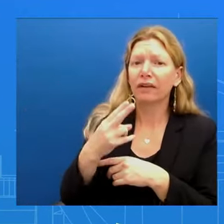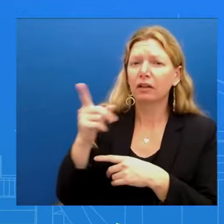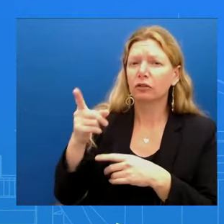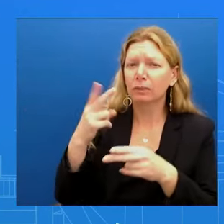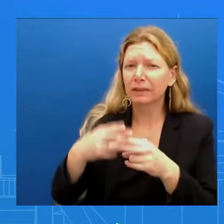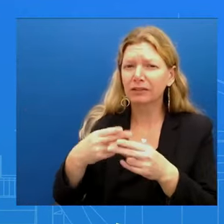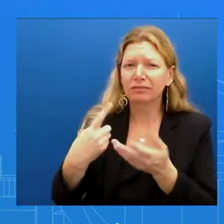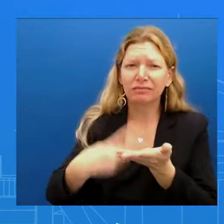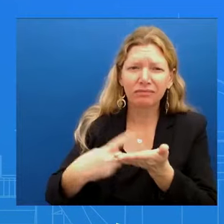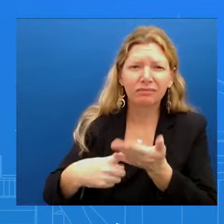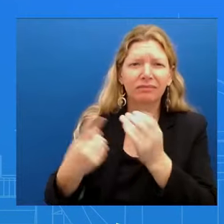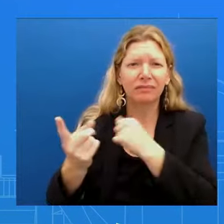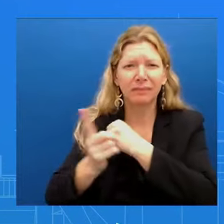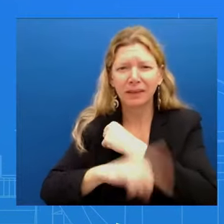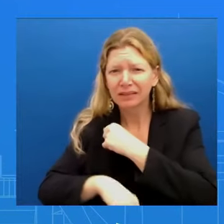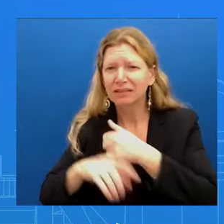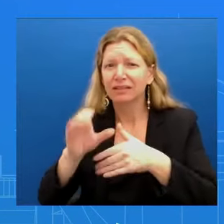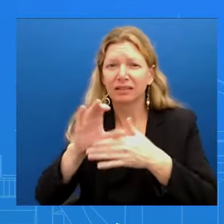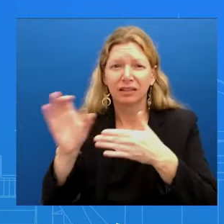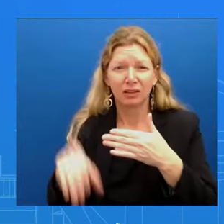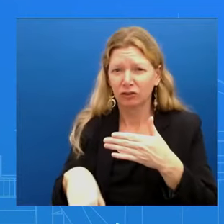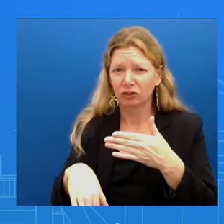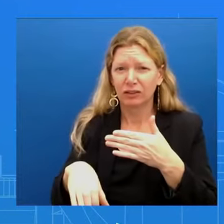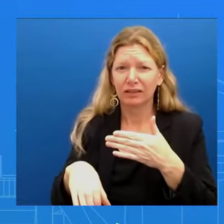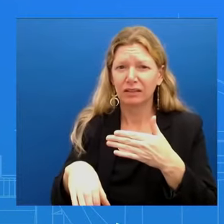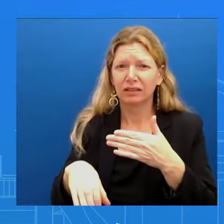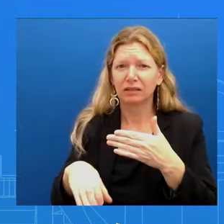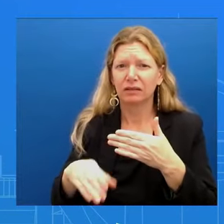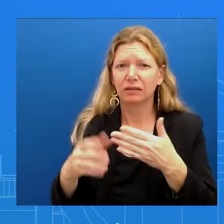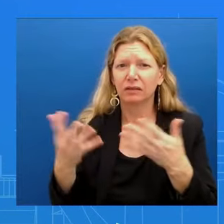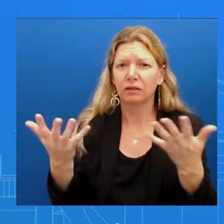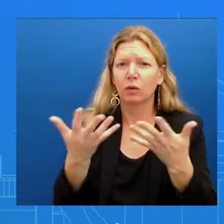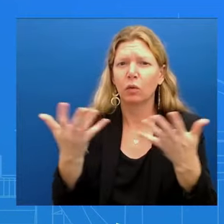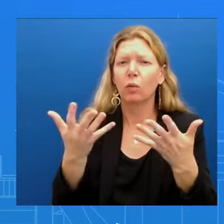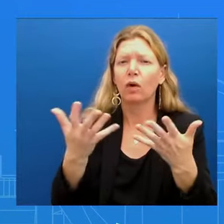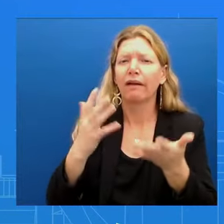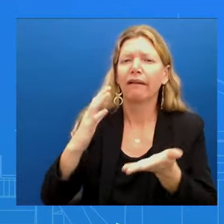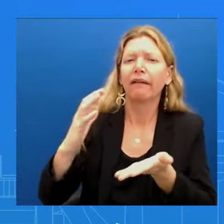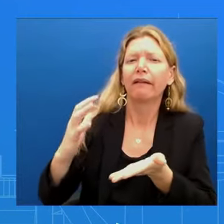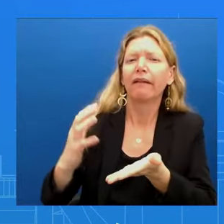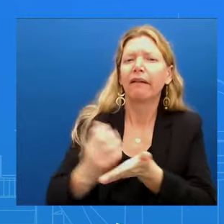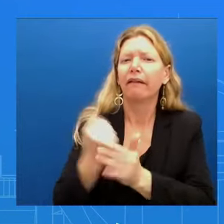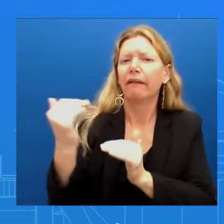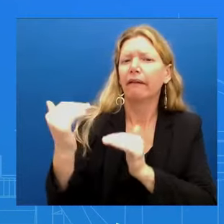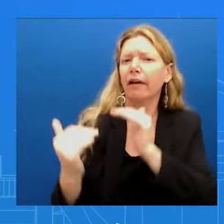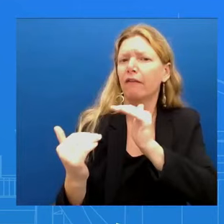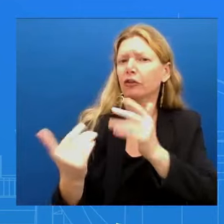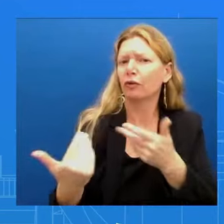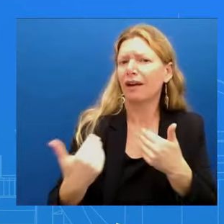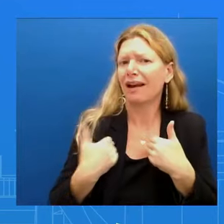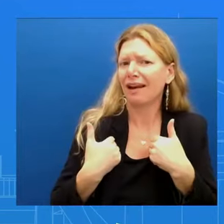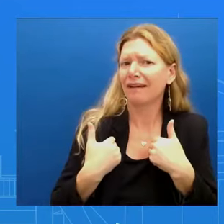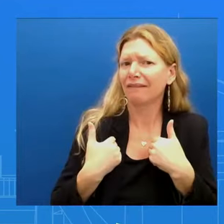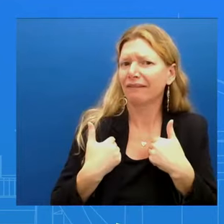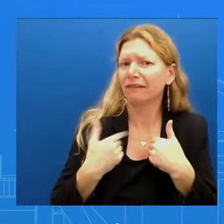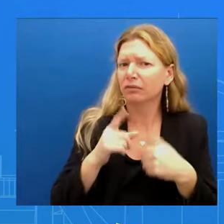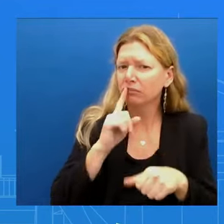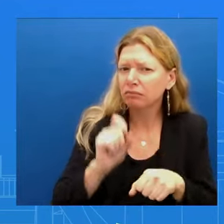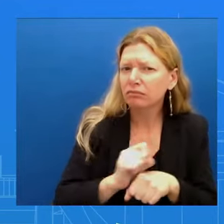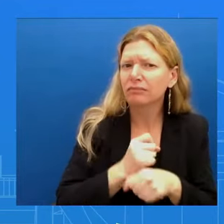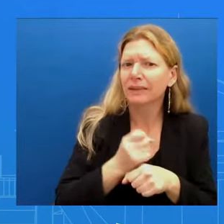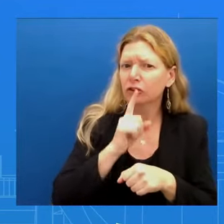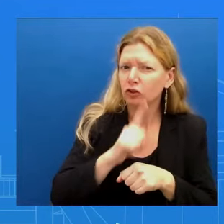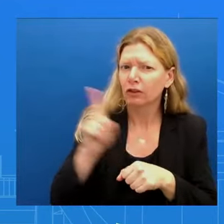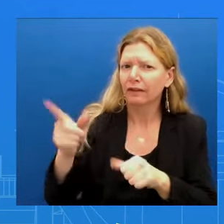What leverage does the White House actually have In terms of ensuring that Israel does not launch a military offensive